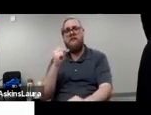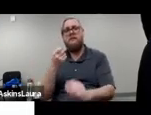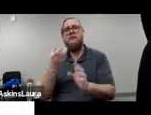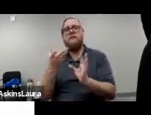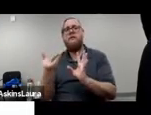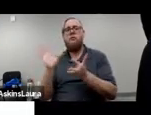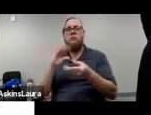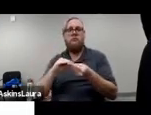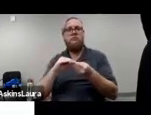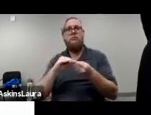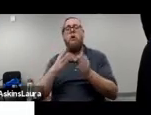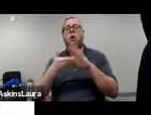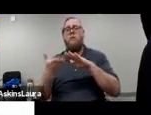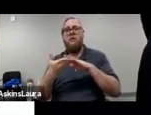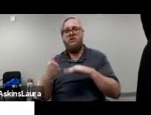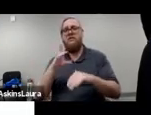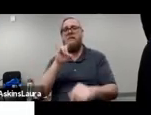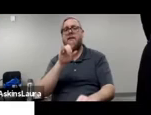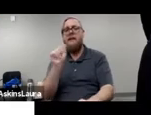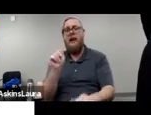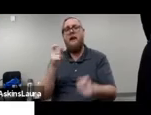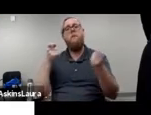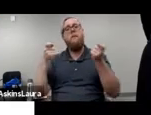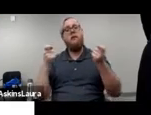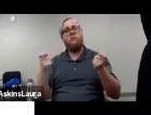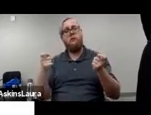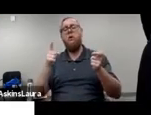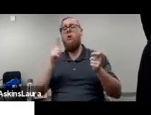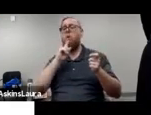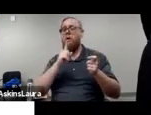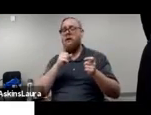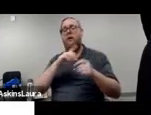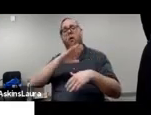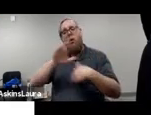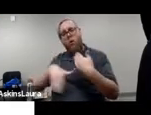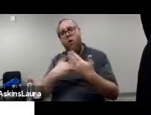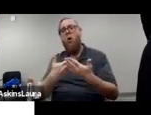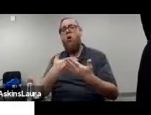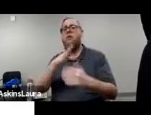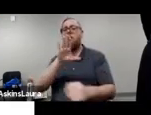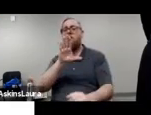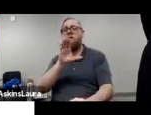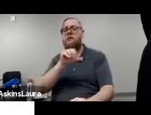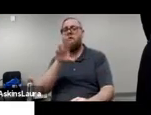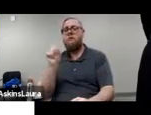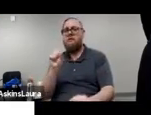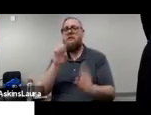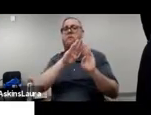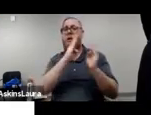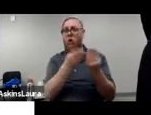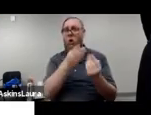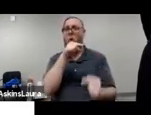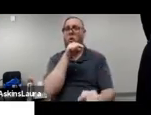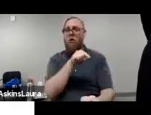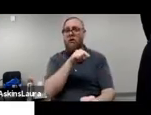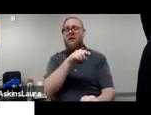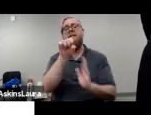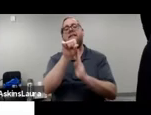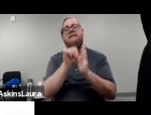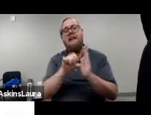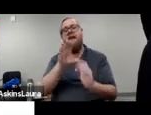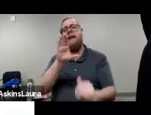operations and related data management rests solely with the U.S. Census Bureau, the state campaign